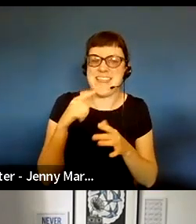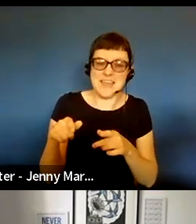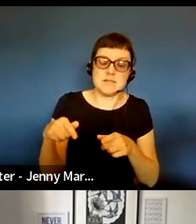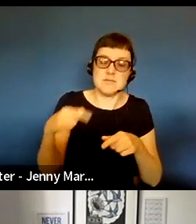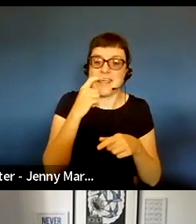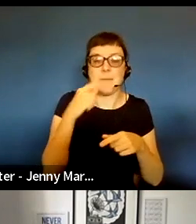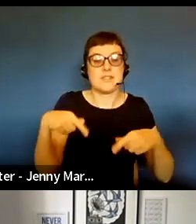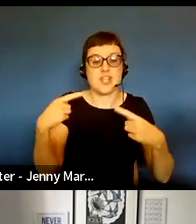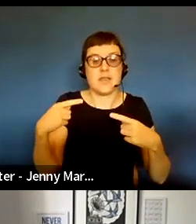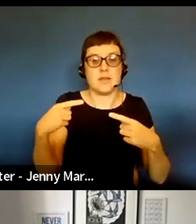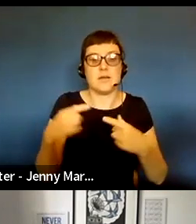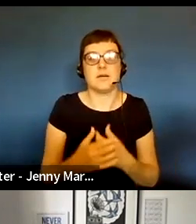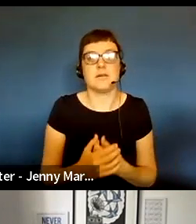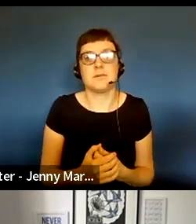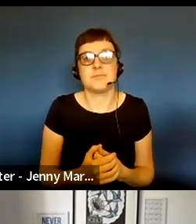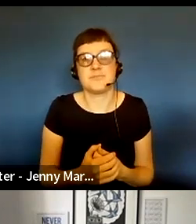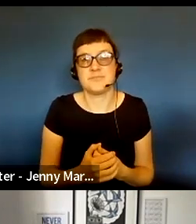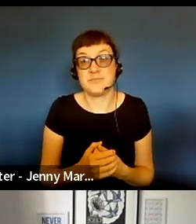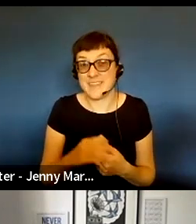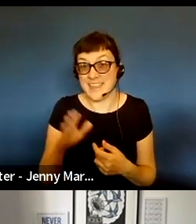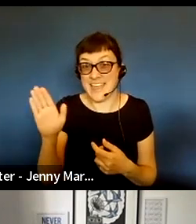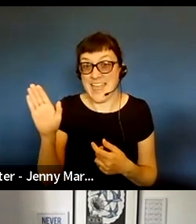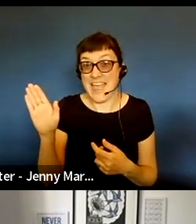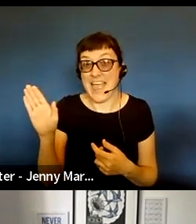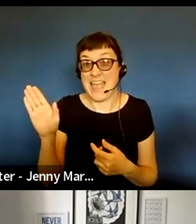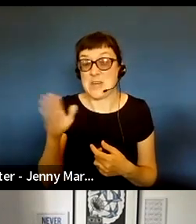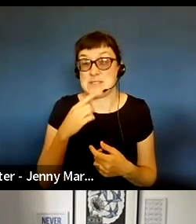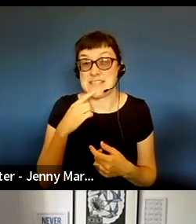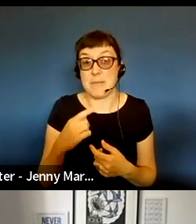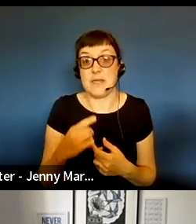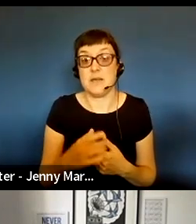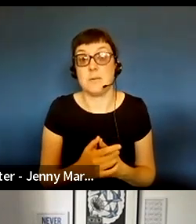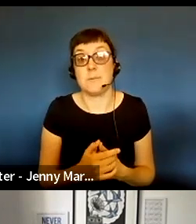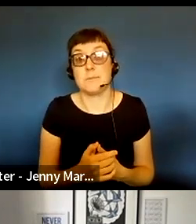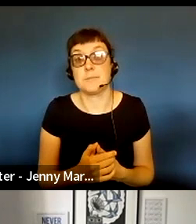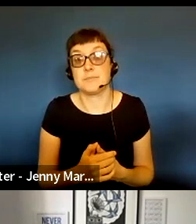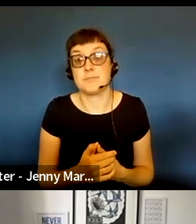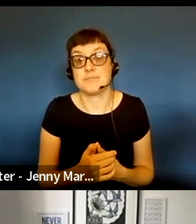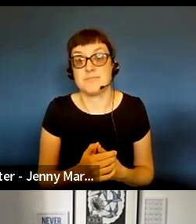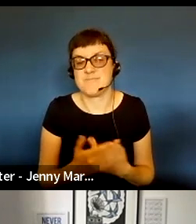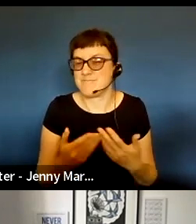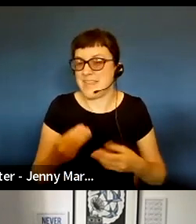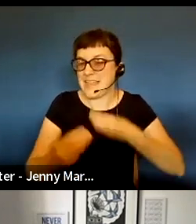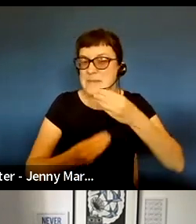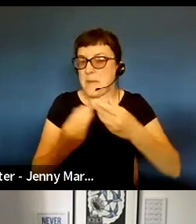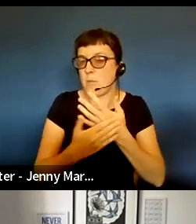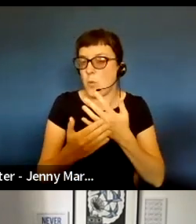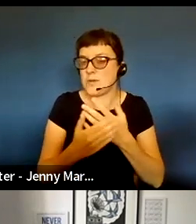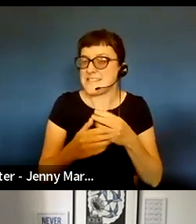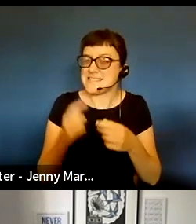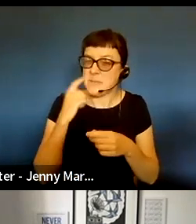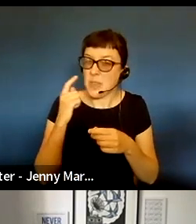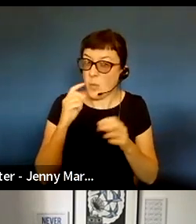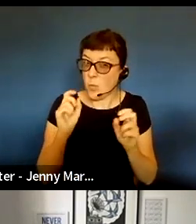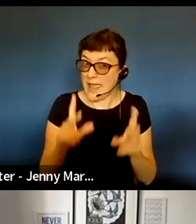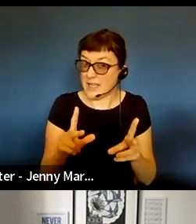and can anyone tell a bit tell me a bit more about yeah that simpler form. Is that